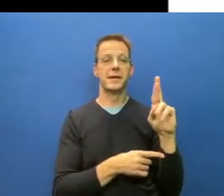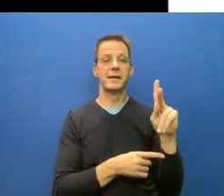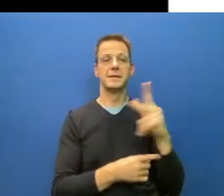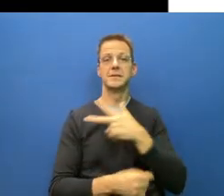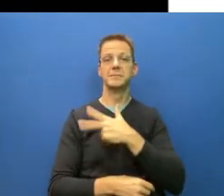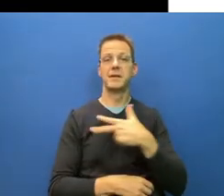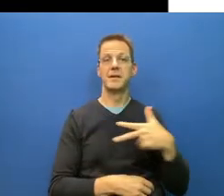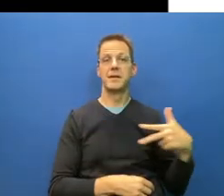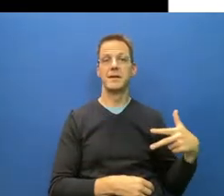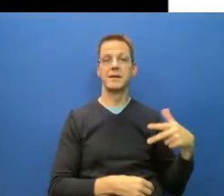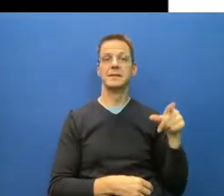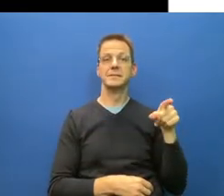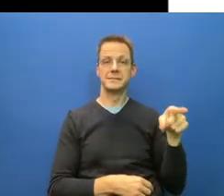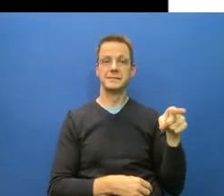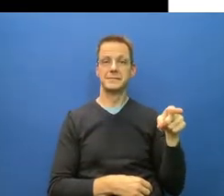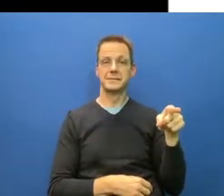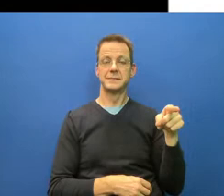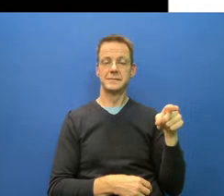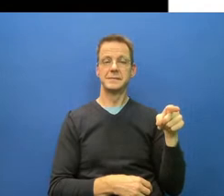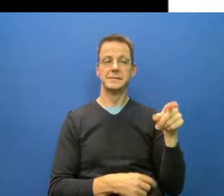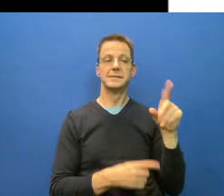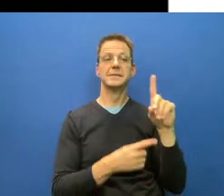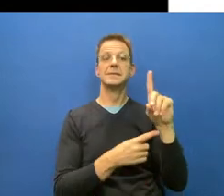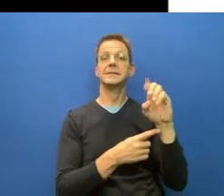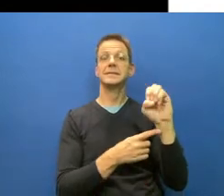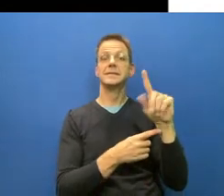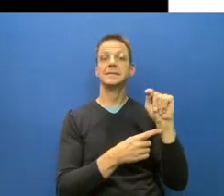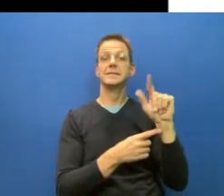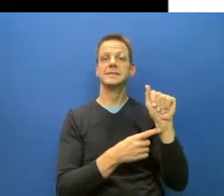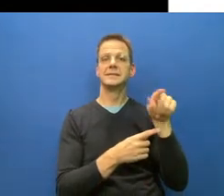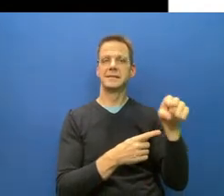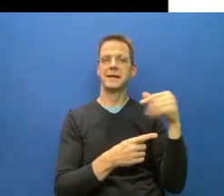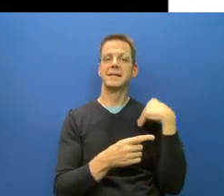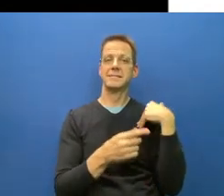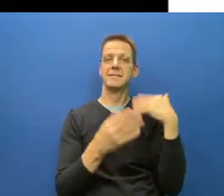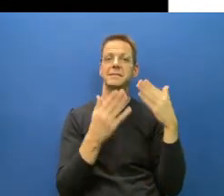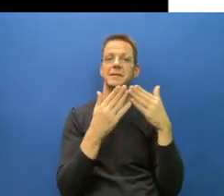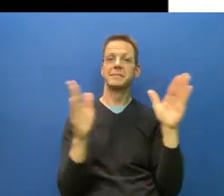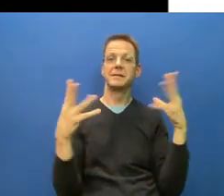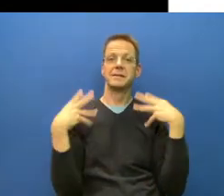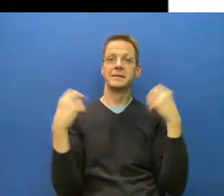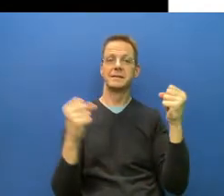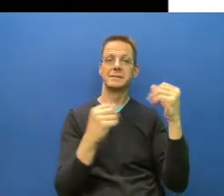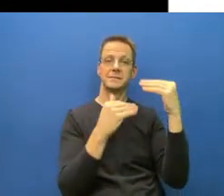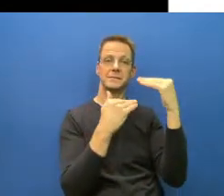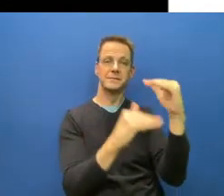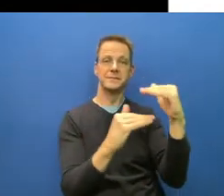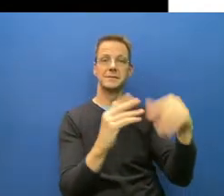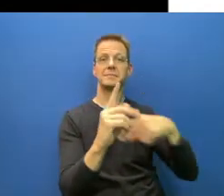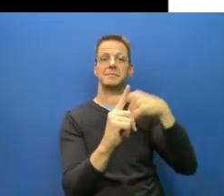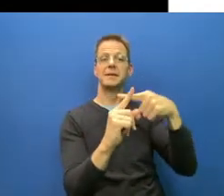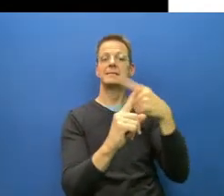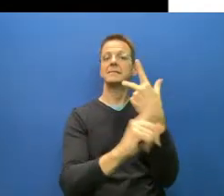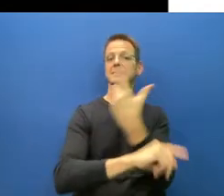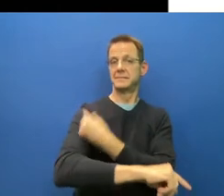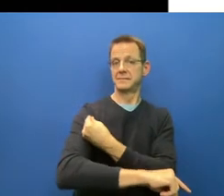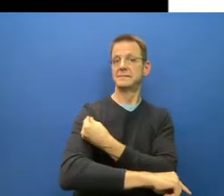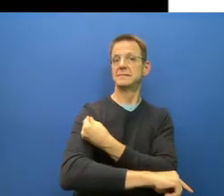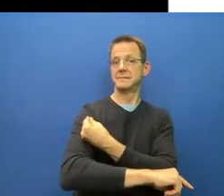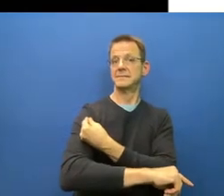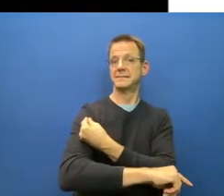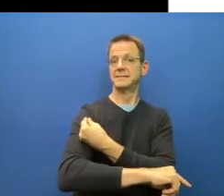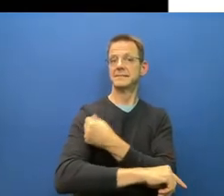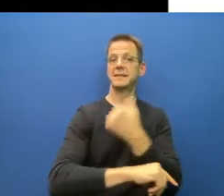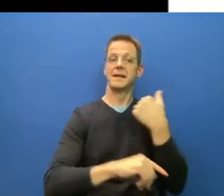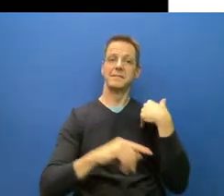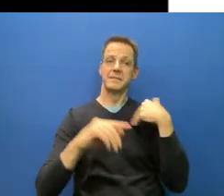and managed to bend the curve, and had a decline with a halving of 14 days of their cases. The mistake they